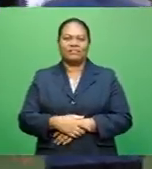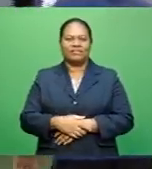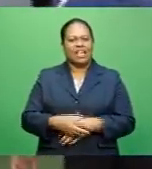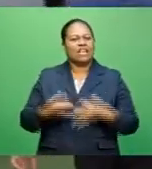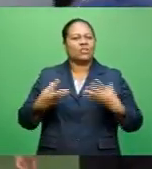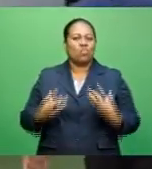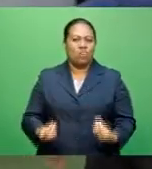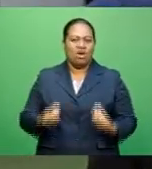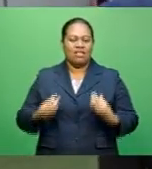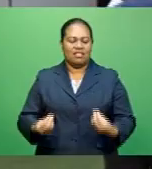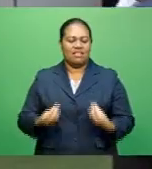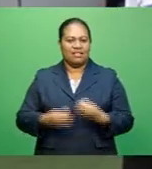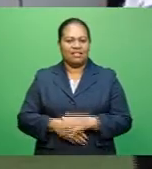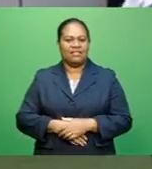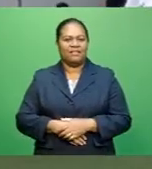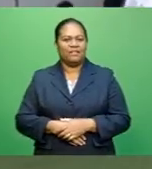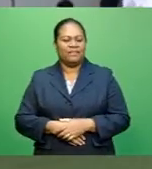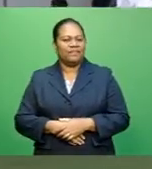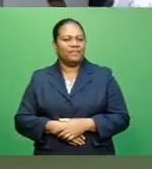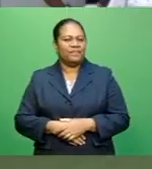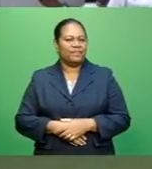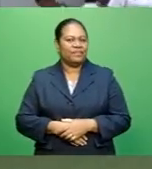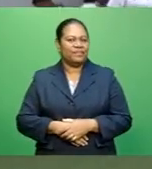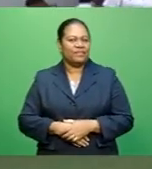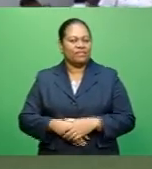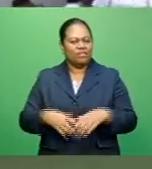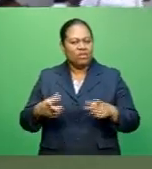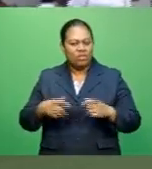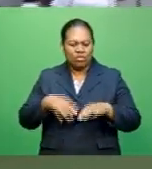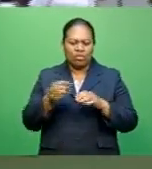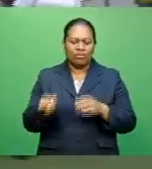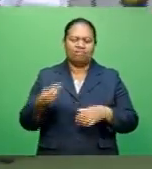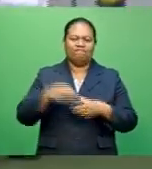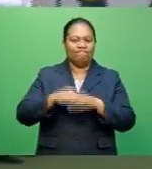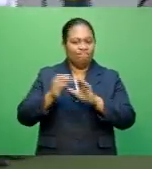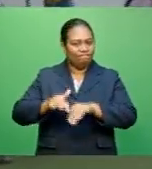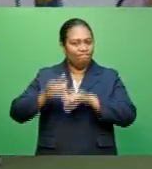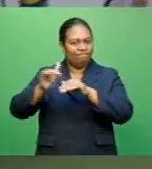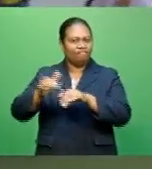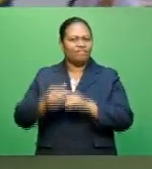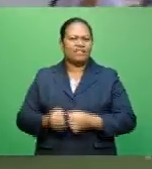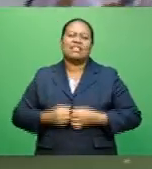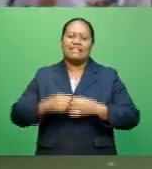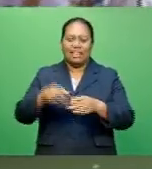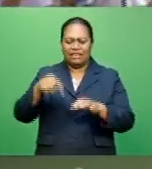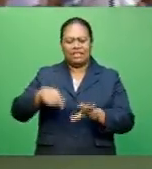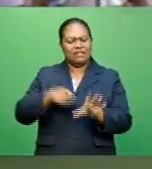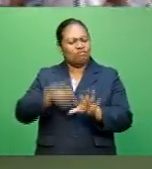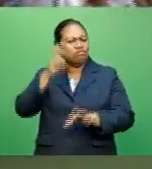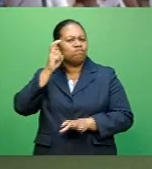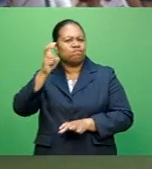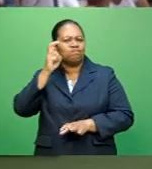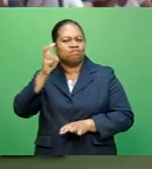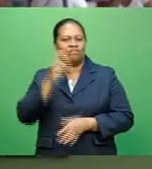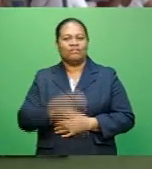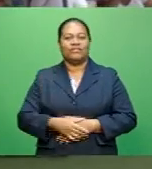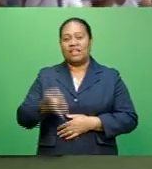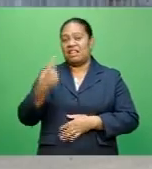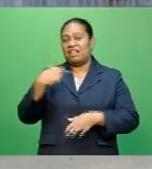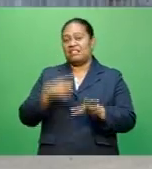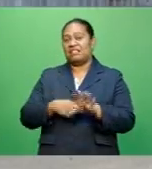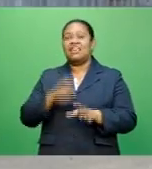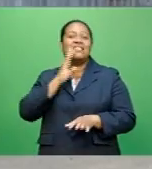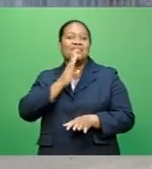because I've trained so hard for this competition. I've been training from starting from this year because last year it was